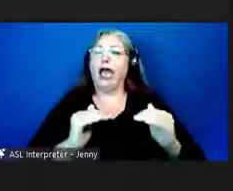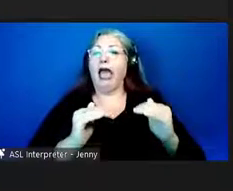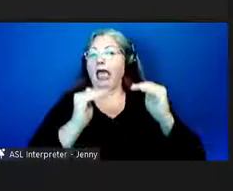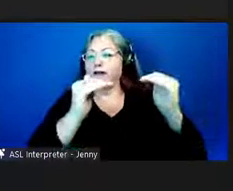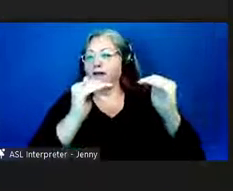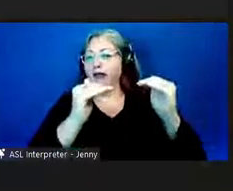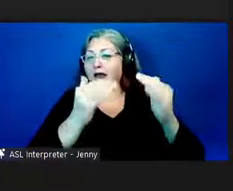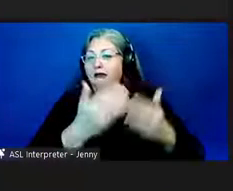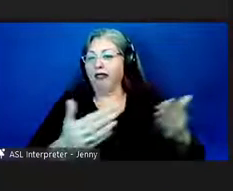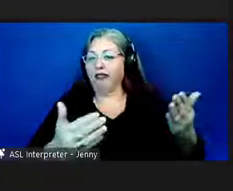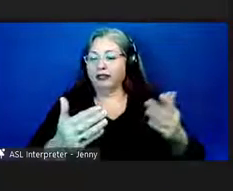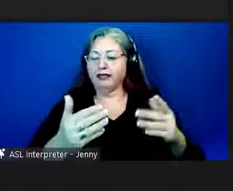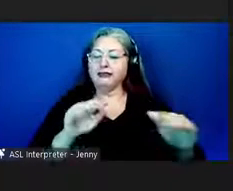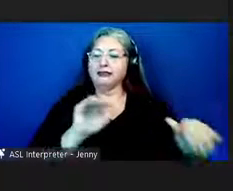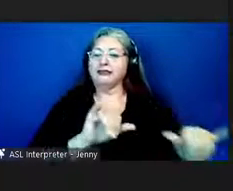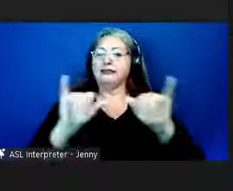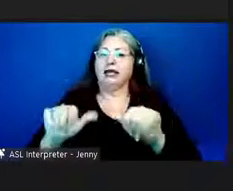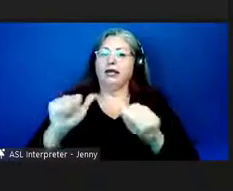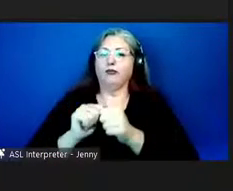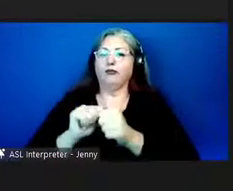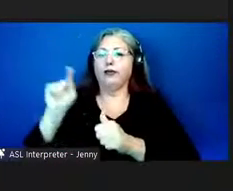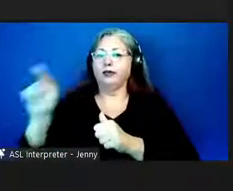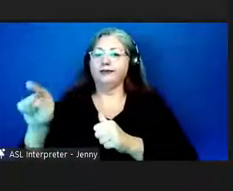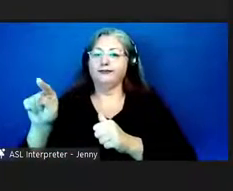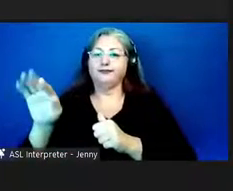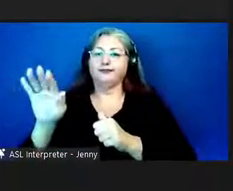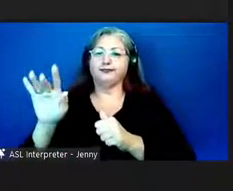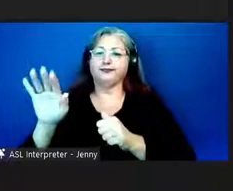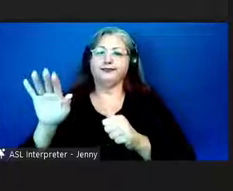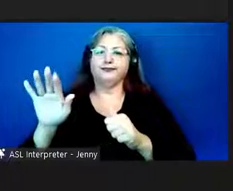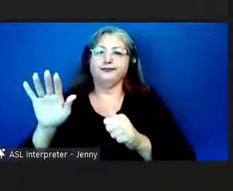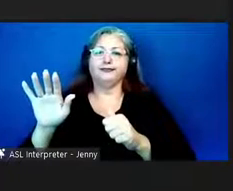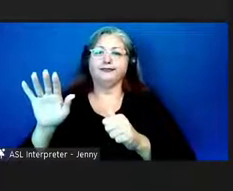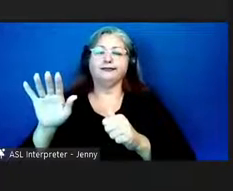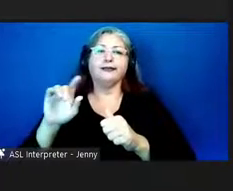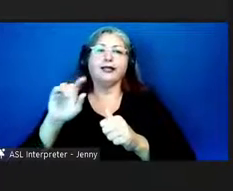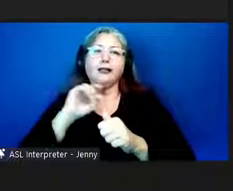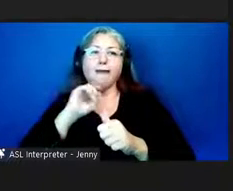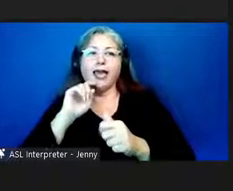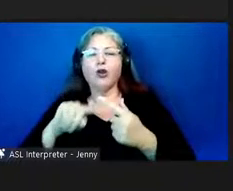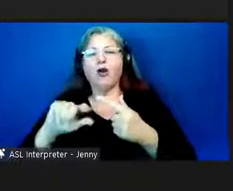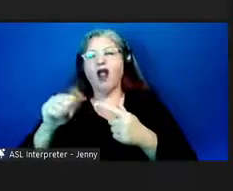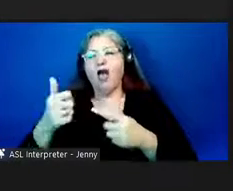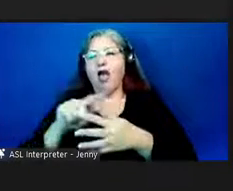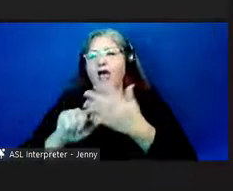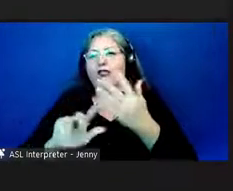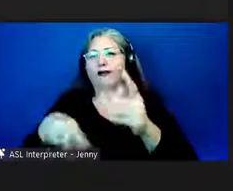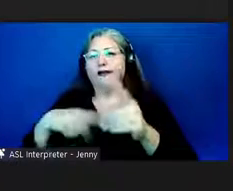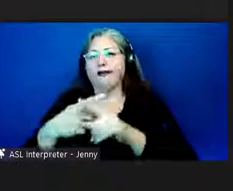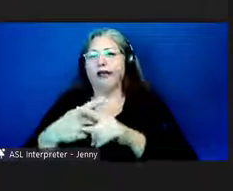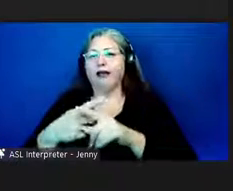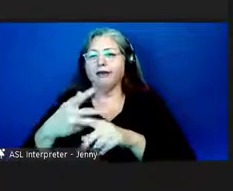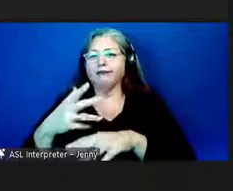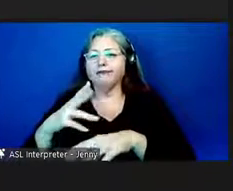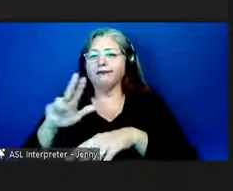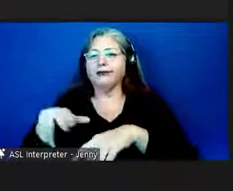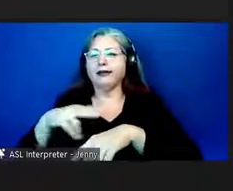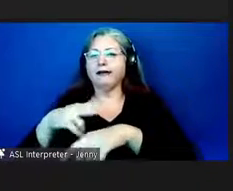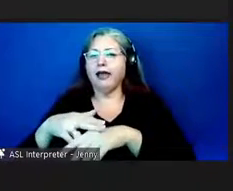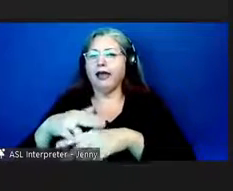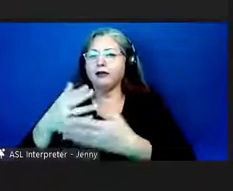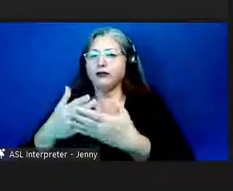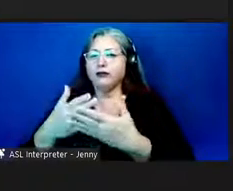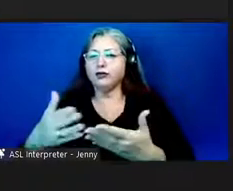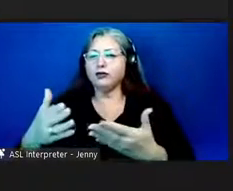that the uh that uh metal and other kinds of natural resources